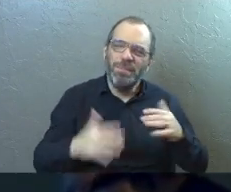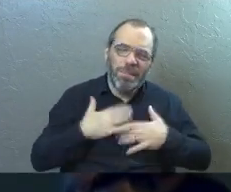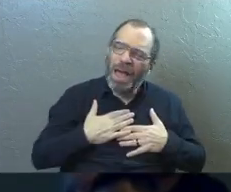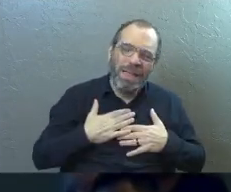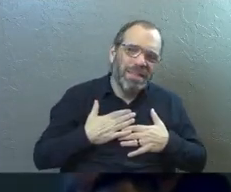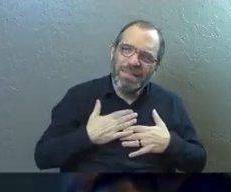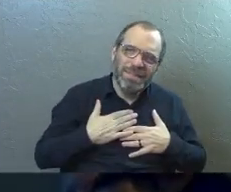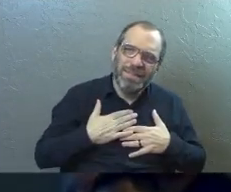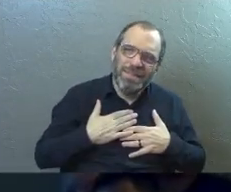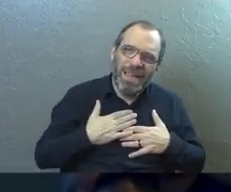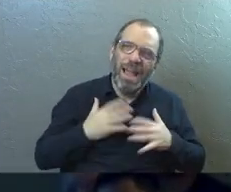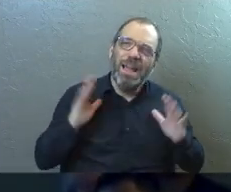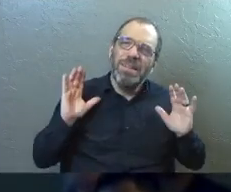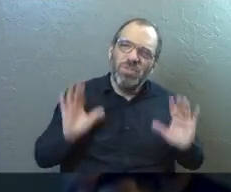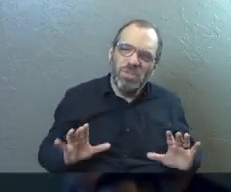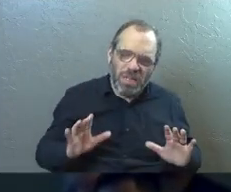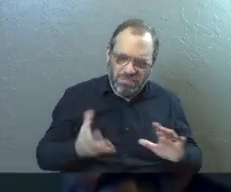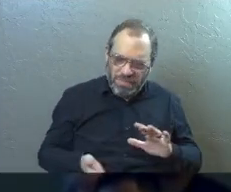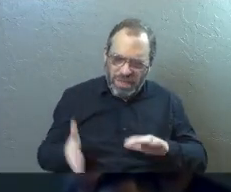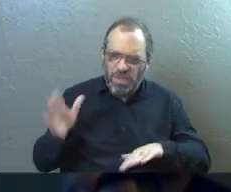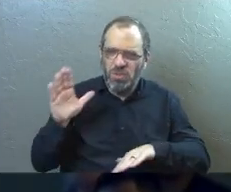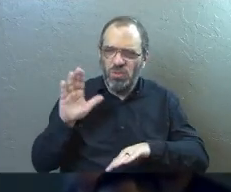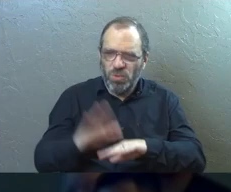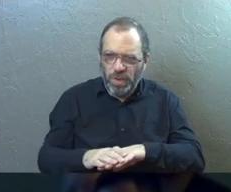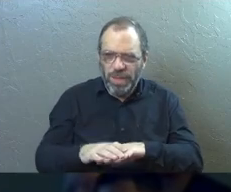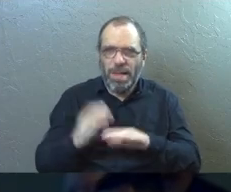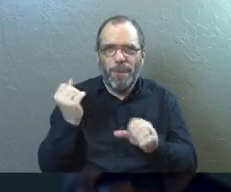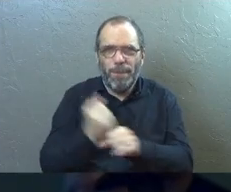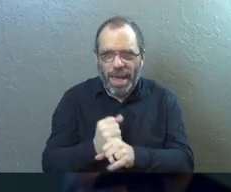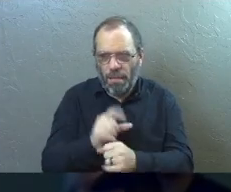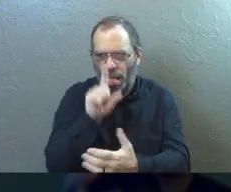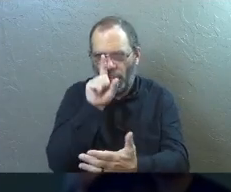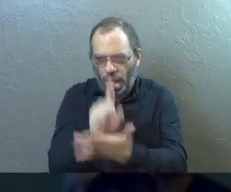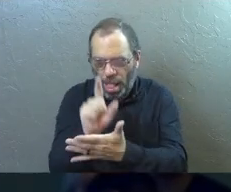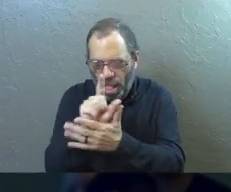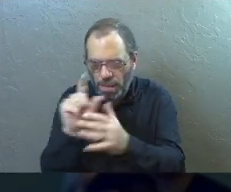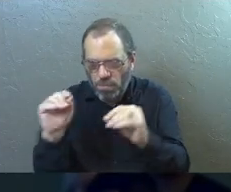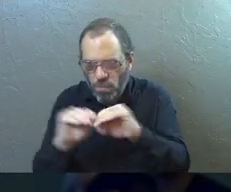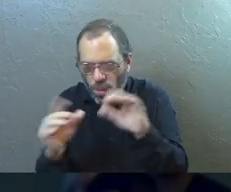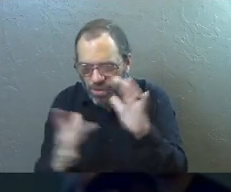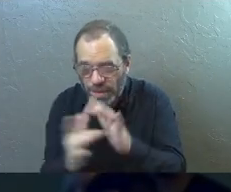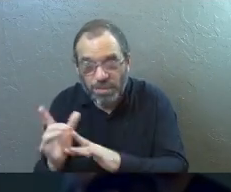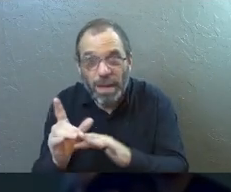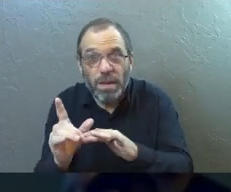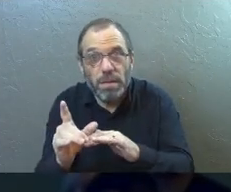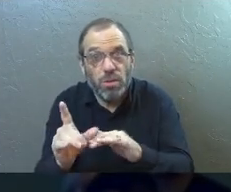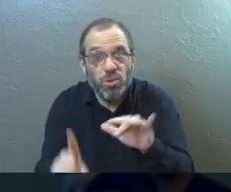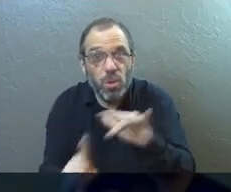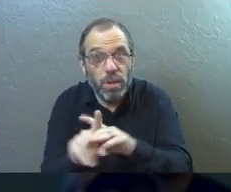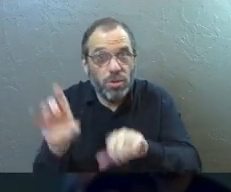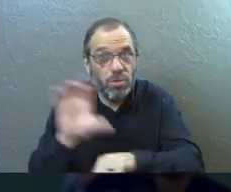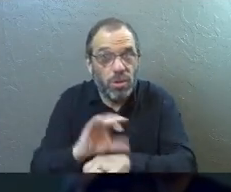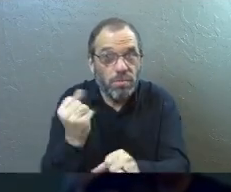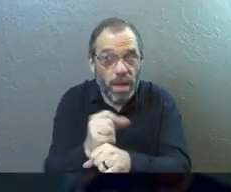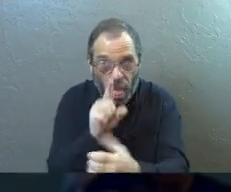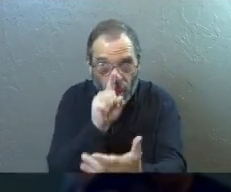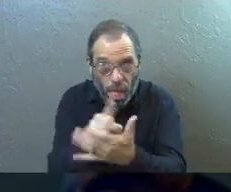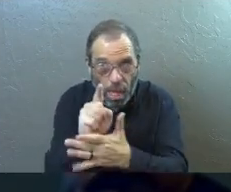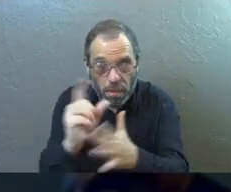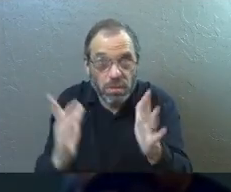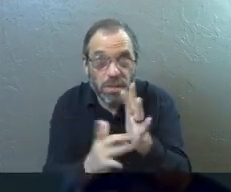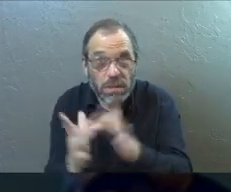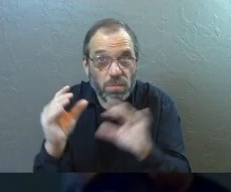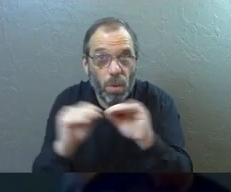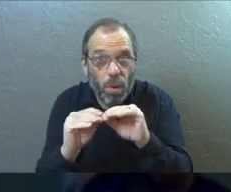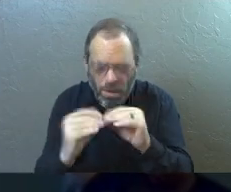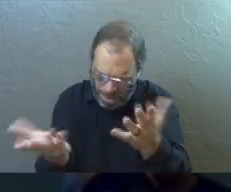from my walk. Just simply increase the things that make you more in love with Jesus. Does coming to church make you more in love with Jesus? Then come